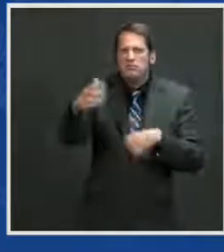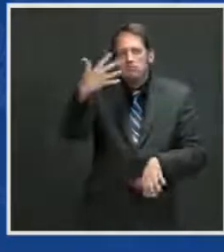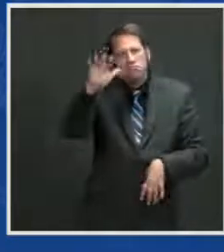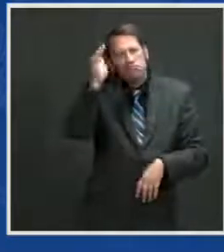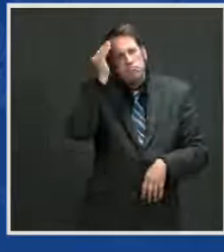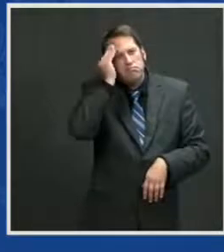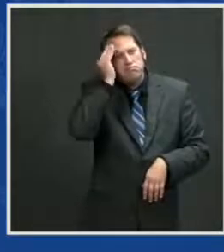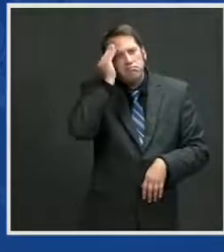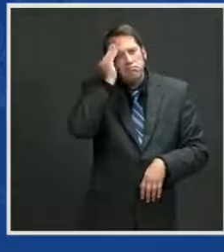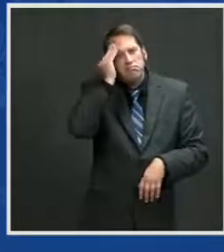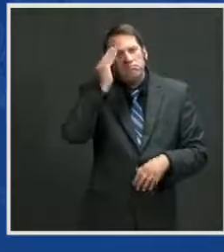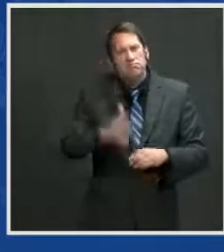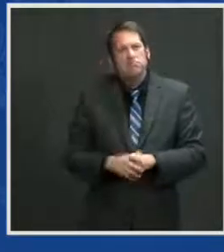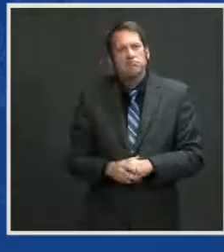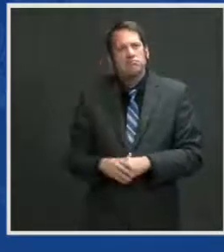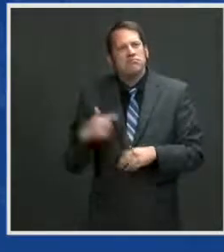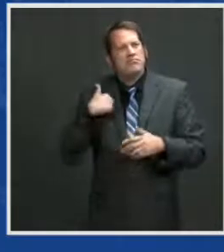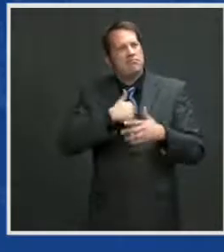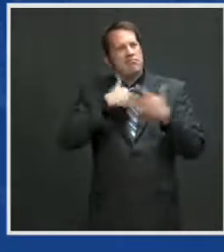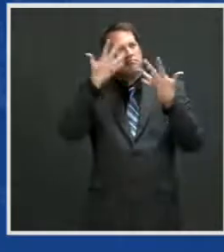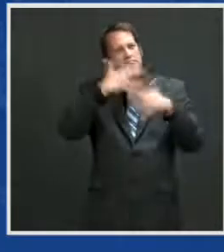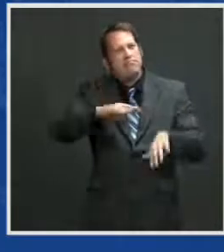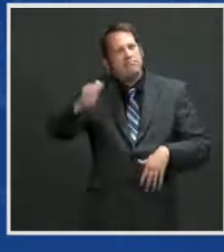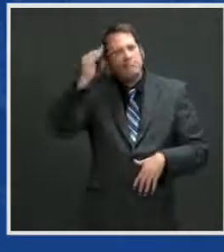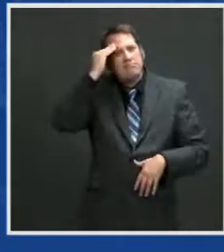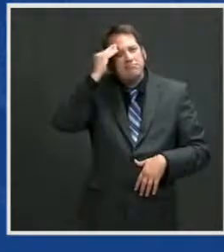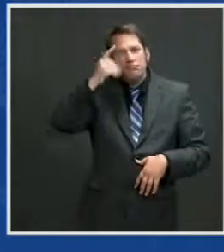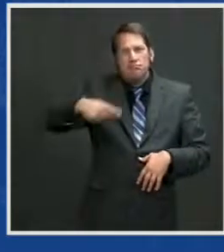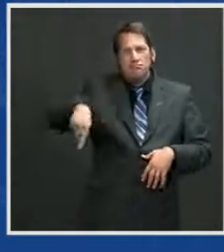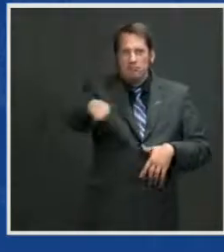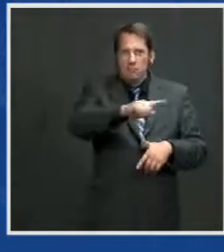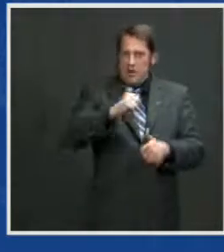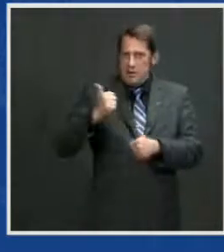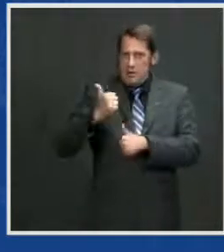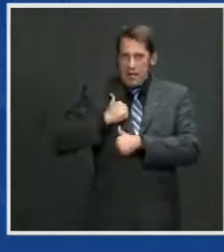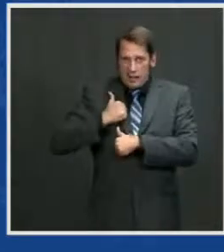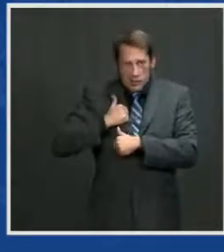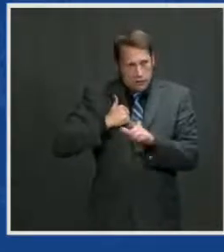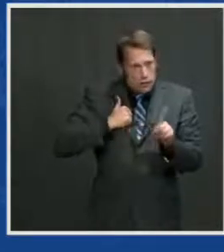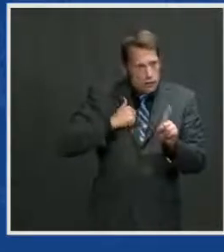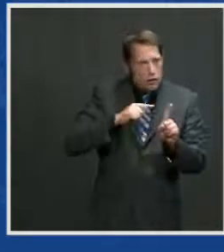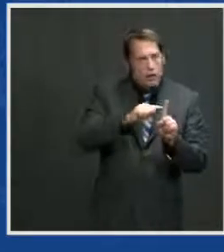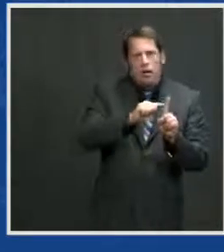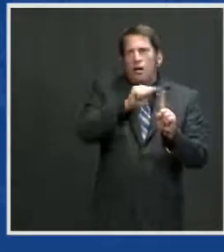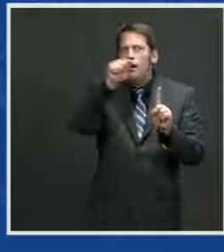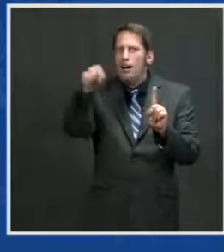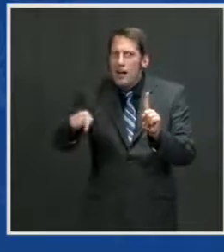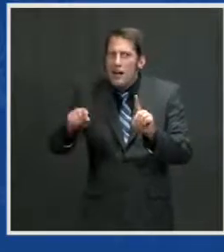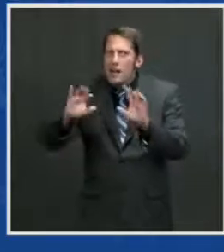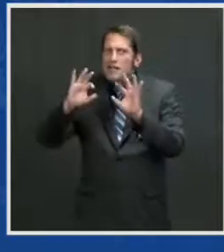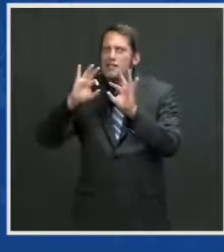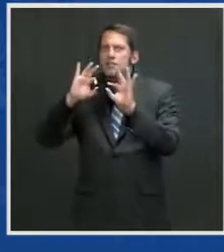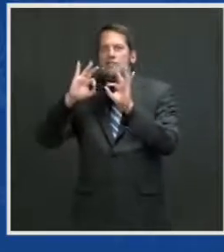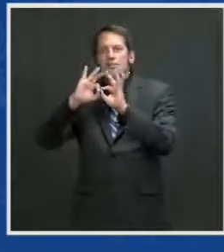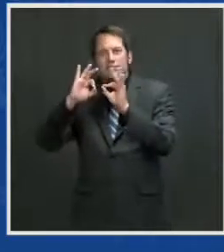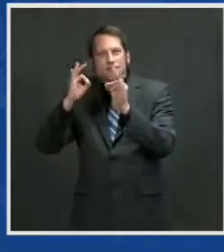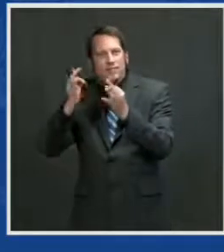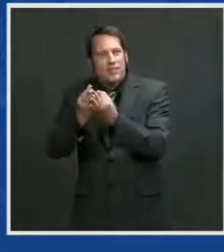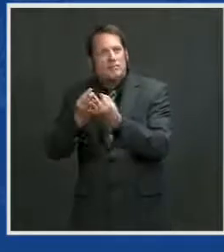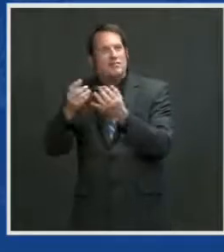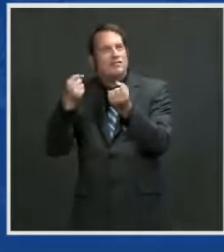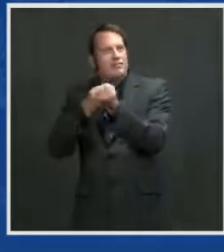serves. I also want to thank Melissa. I know your next assignment is U.S. Transportation Command